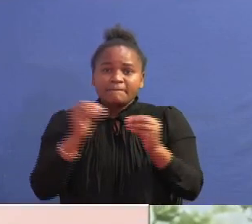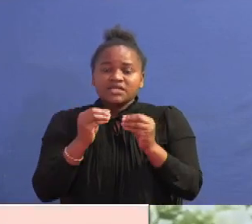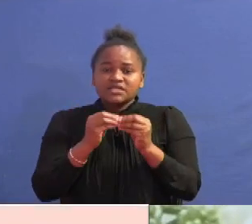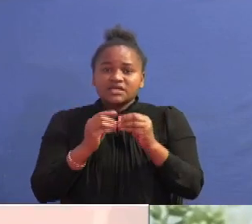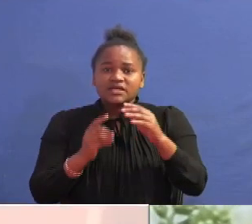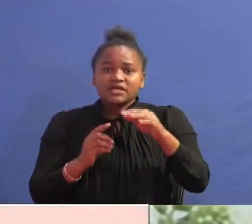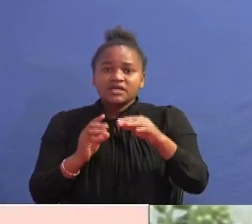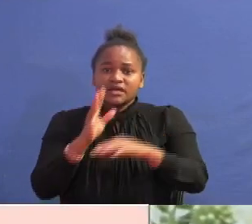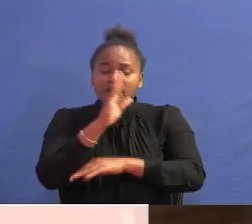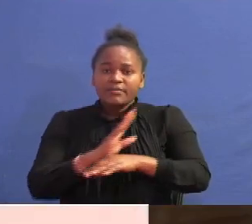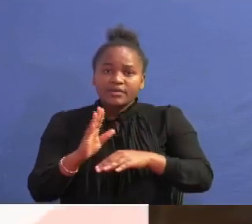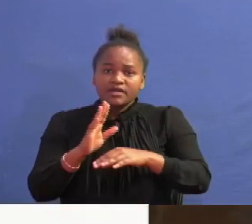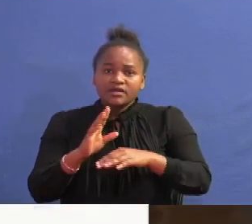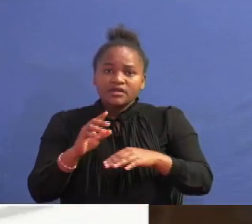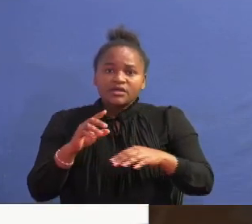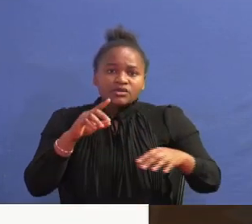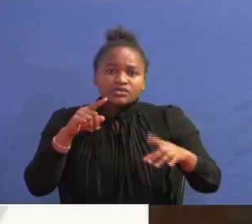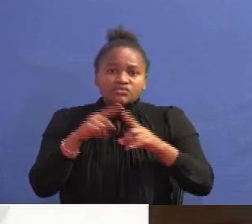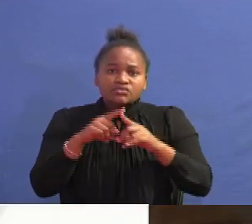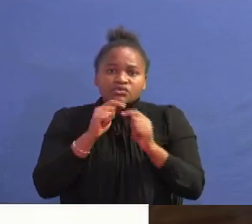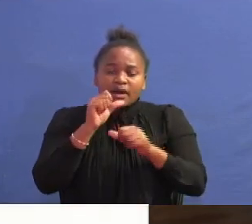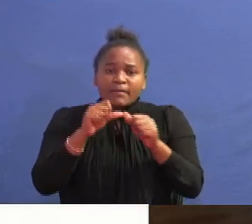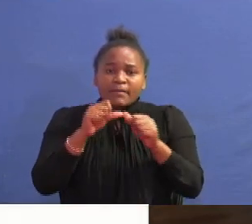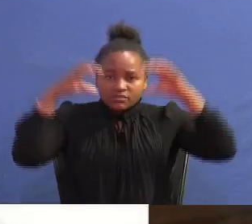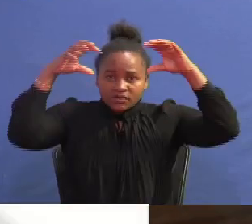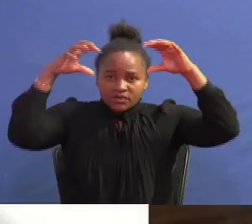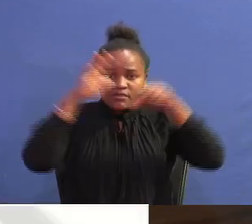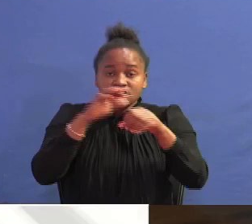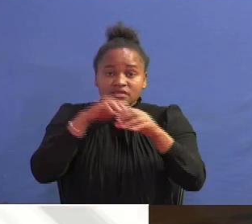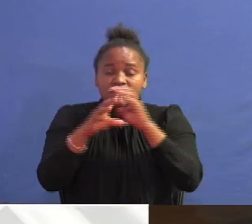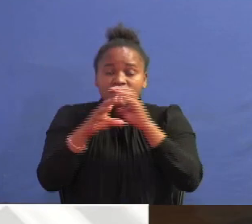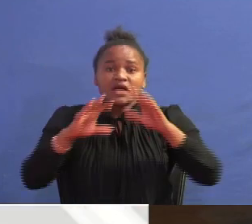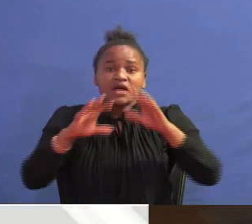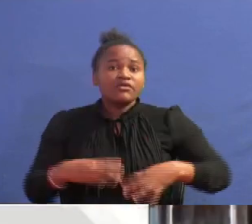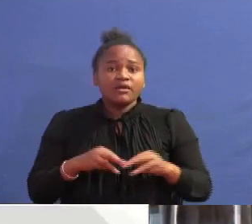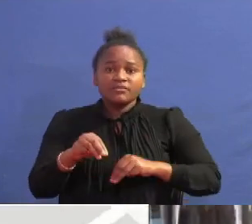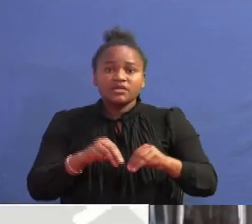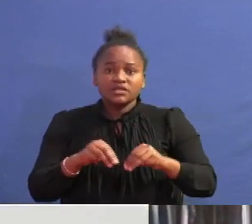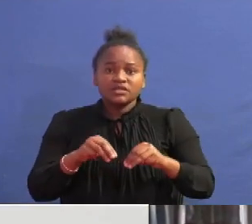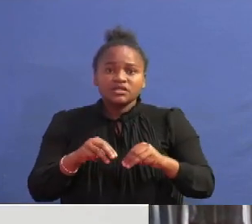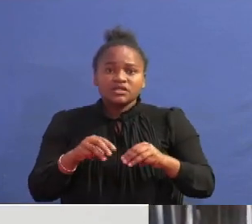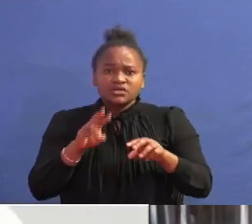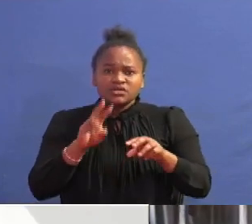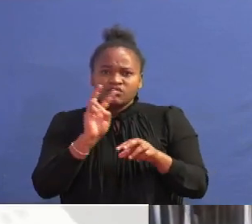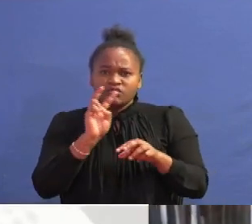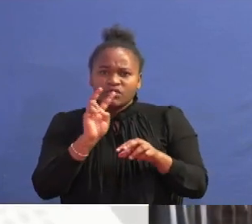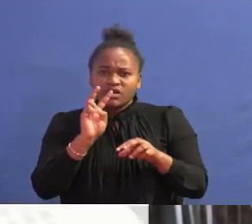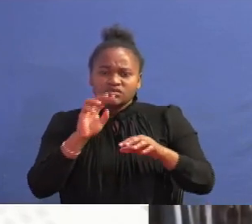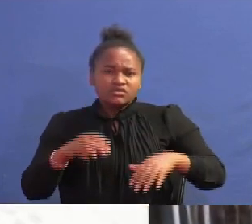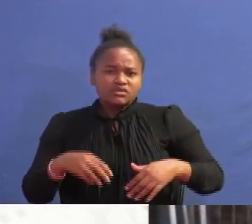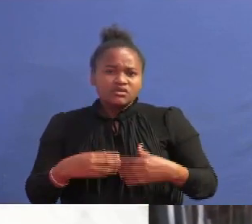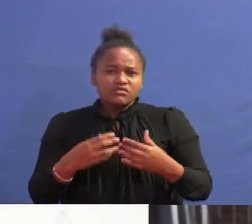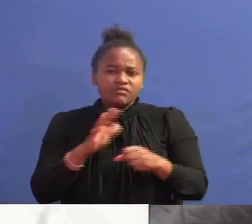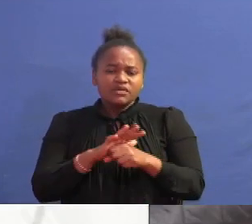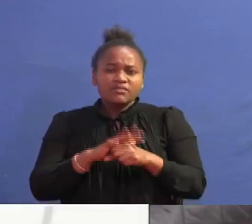to deliberate on the flood situation in the country and how well it can be managed taking into account the weatherman's forecast of more